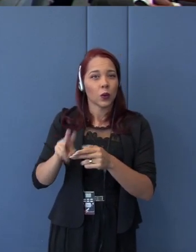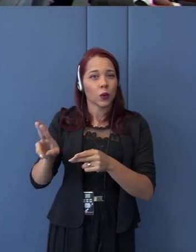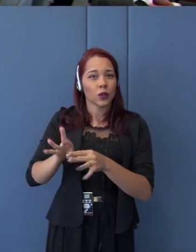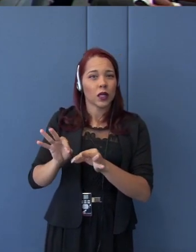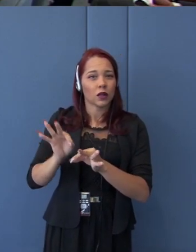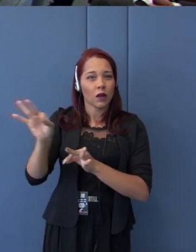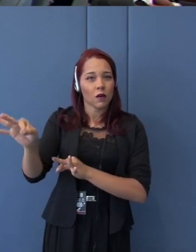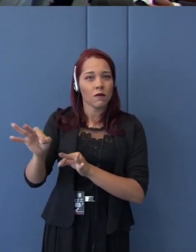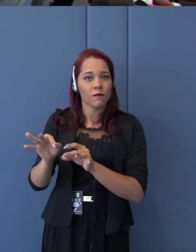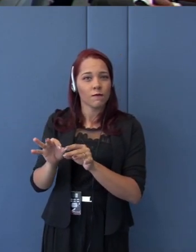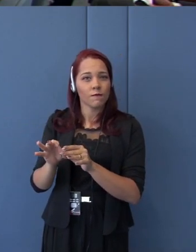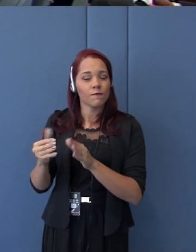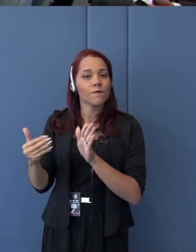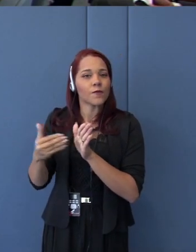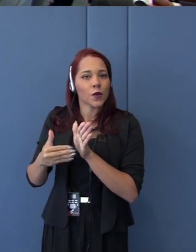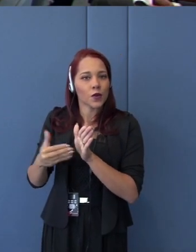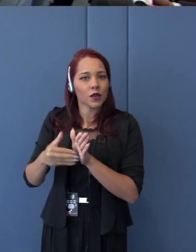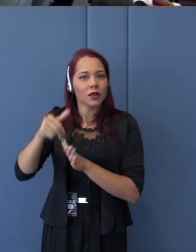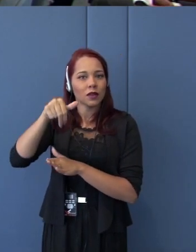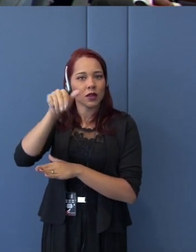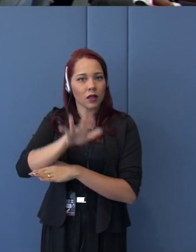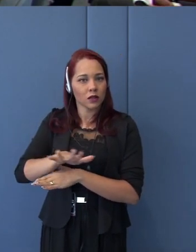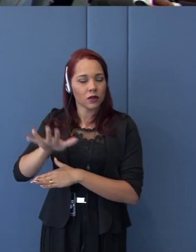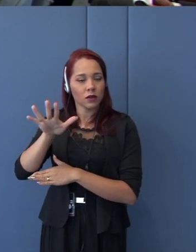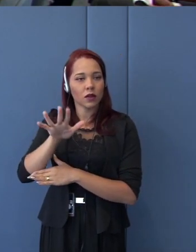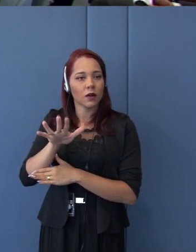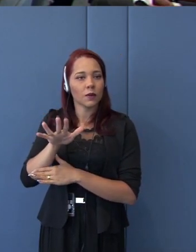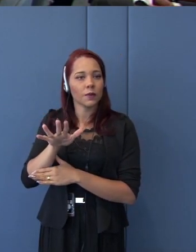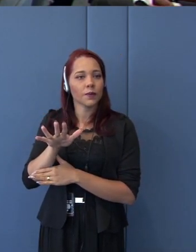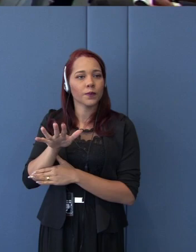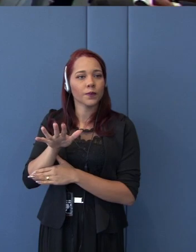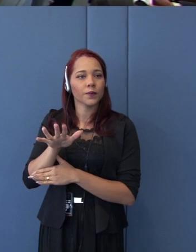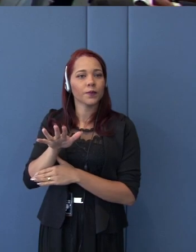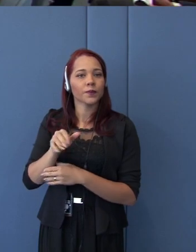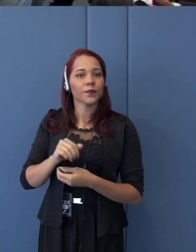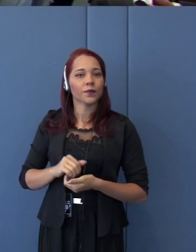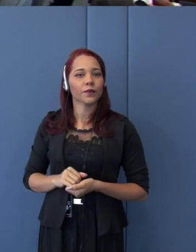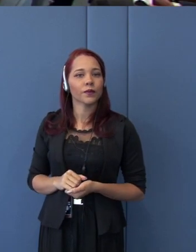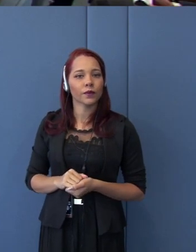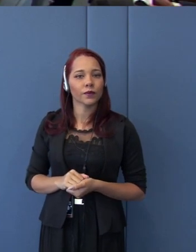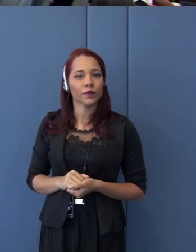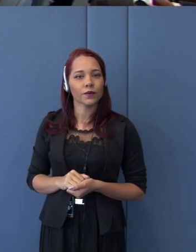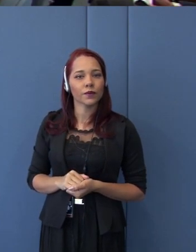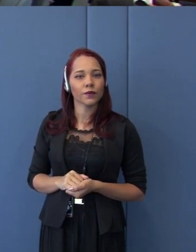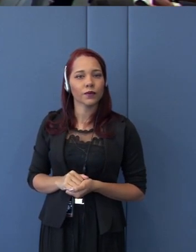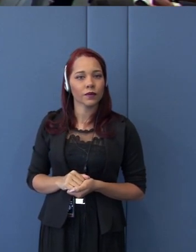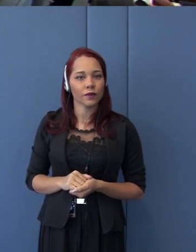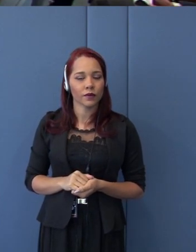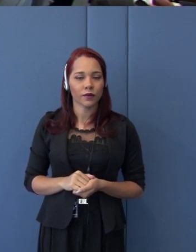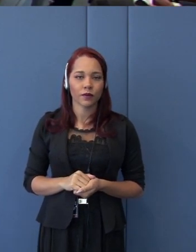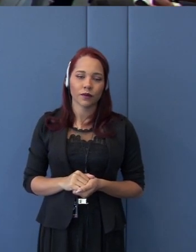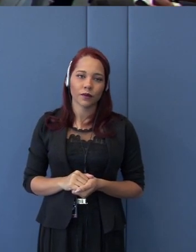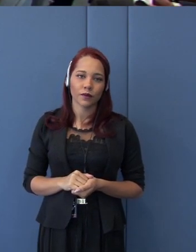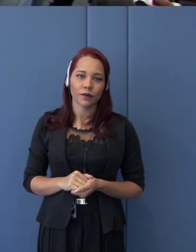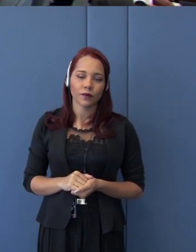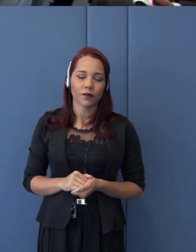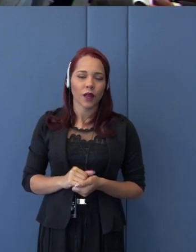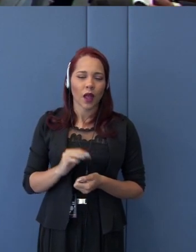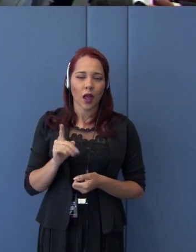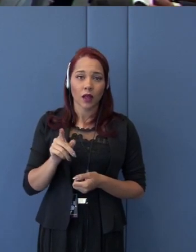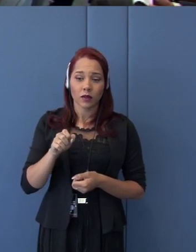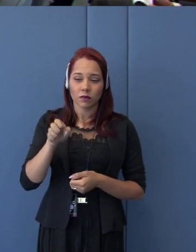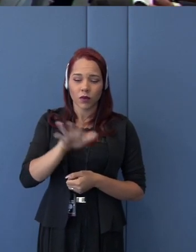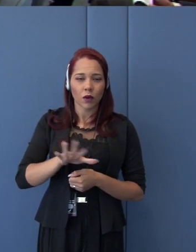national frontiers, national boundaries, and, you know, little by little, they, you know,